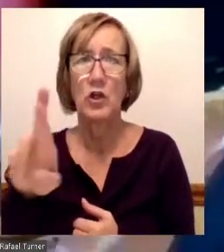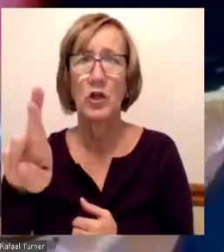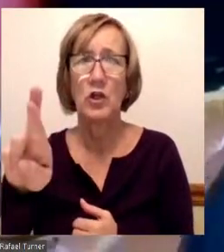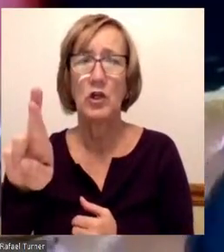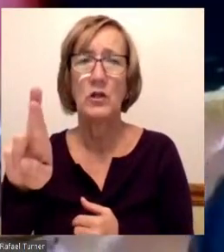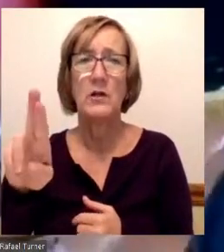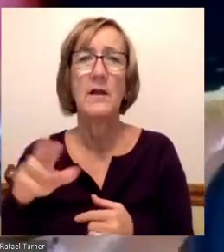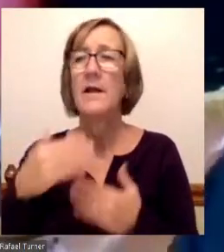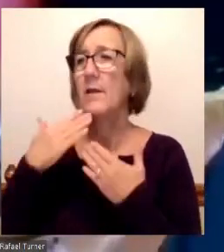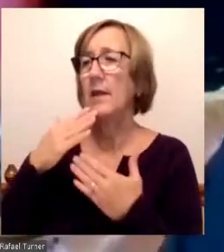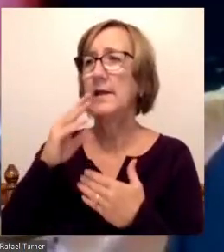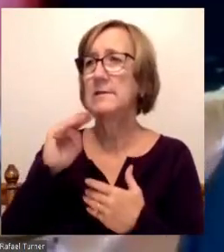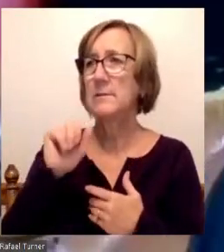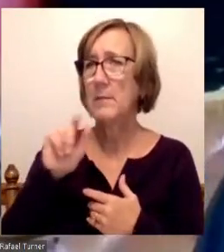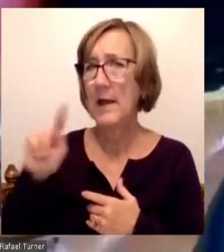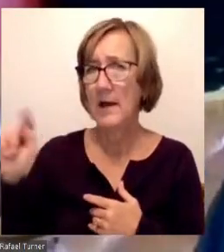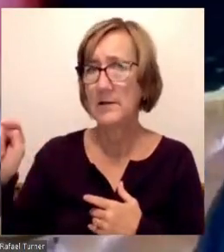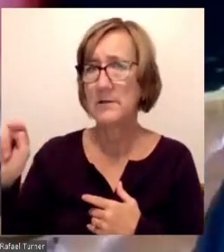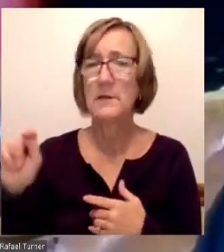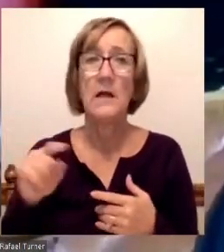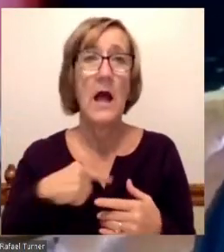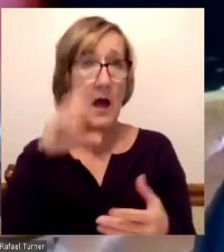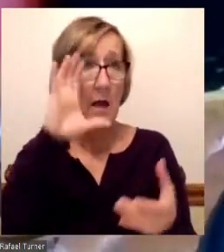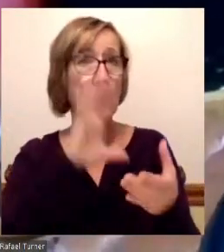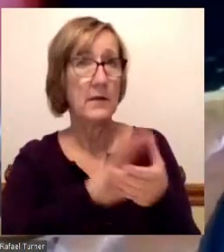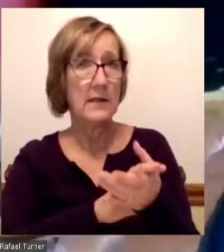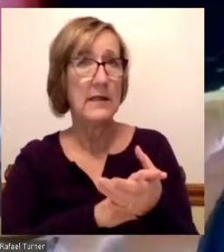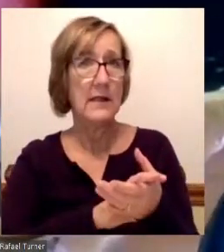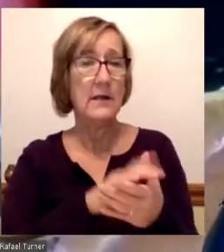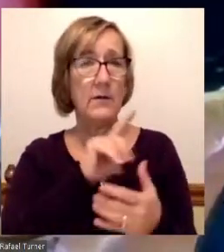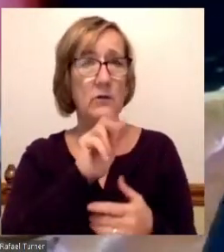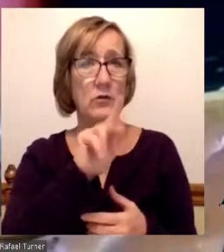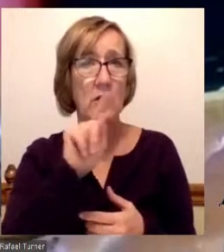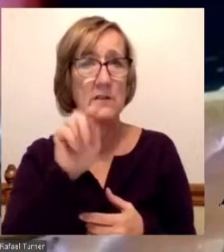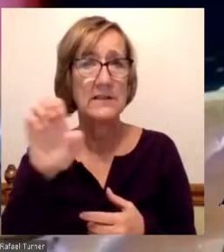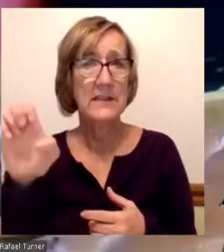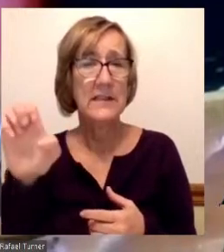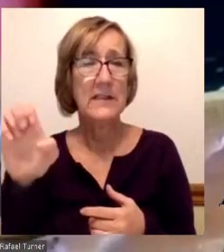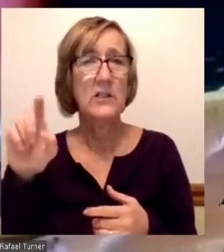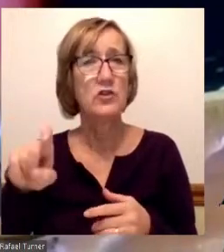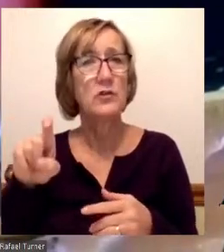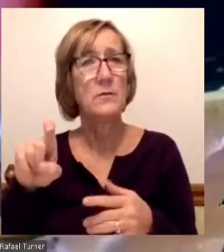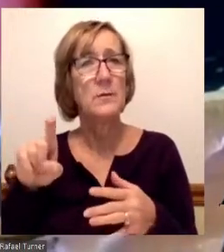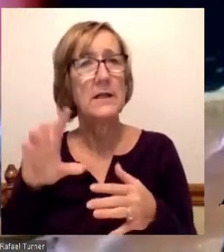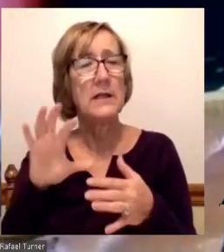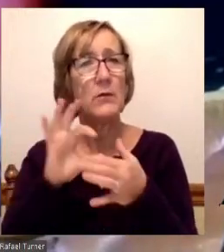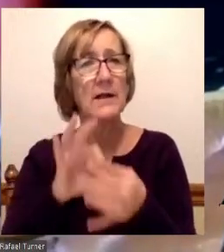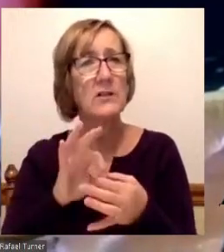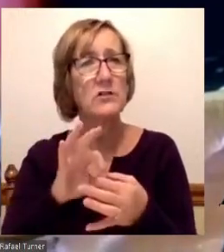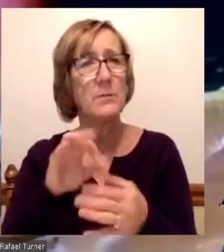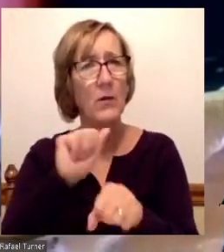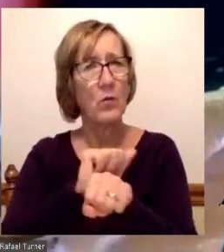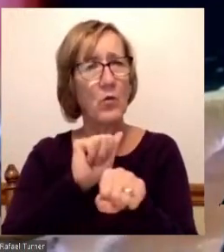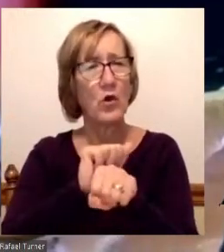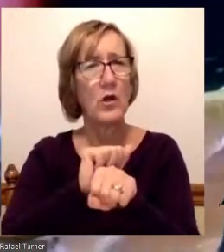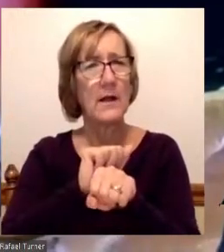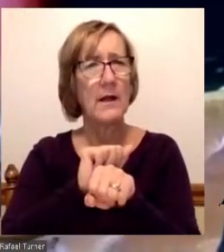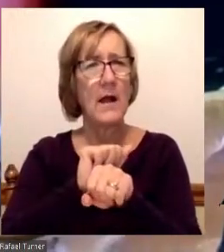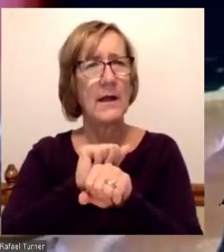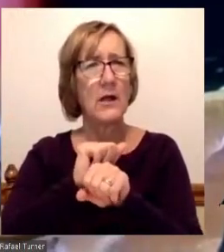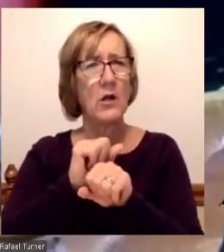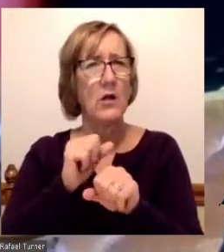Thanks, Matt. I believe that trustees should be about the work of removing barriers for our students.